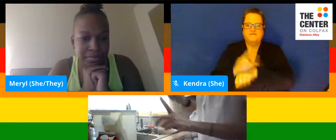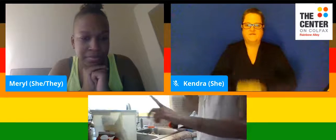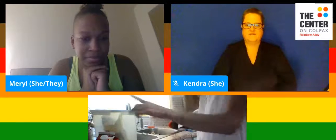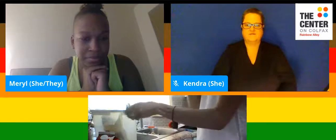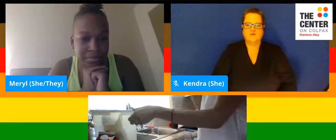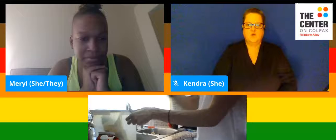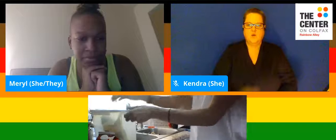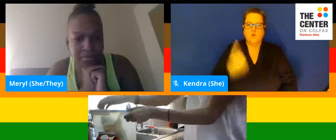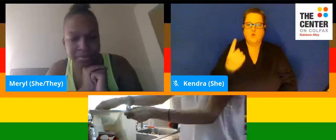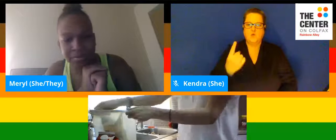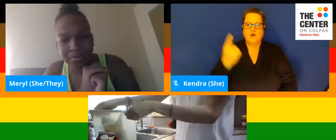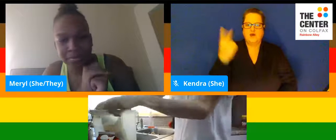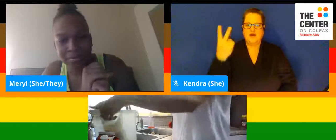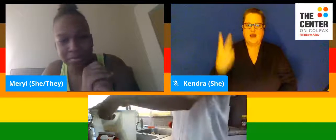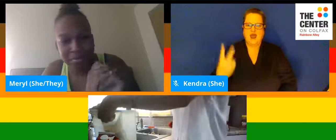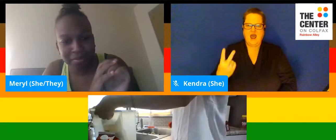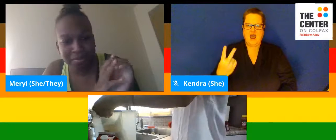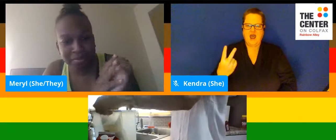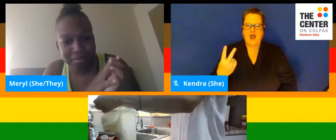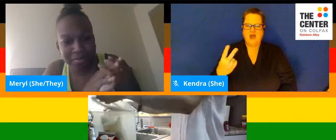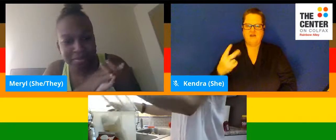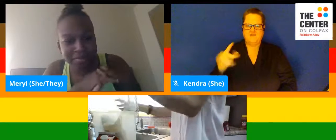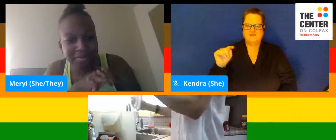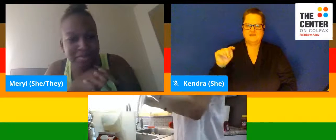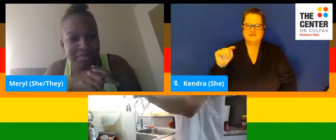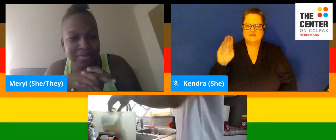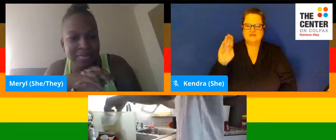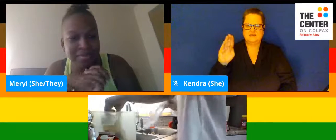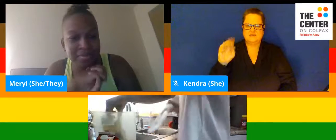of sugar, if I remember correctly.